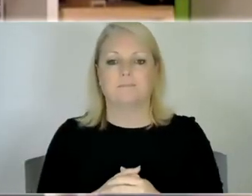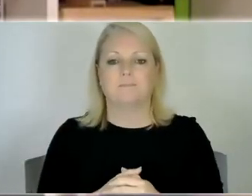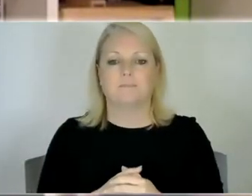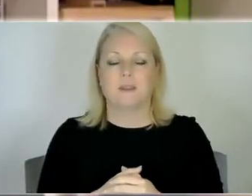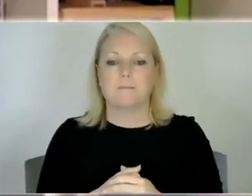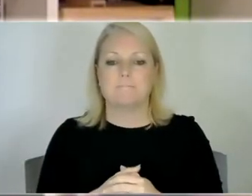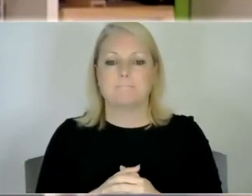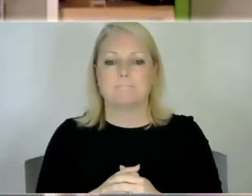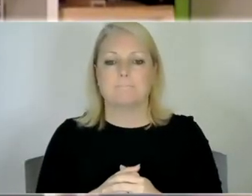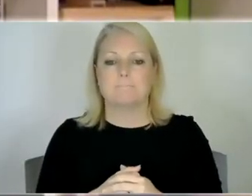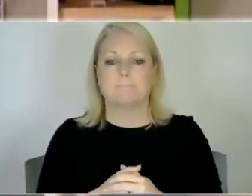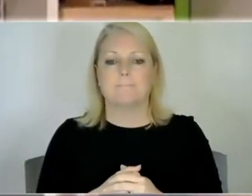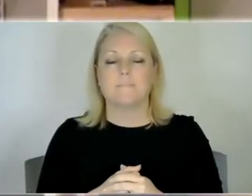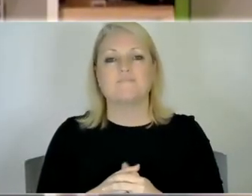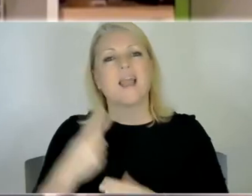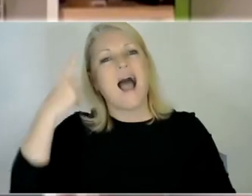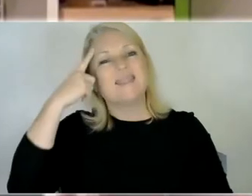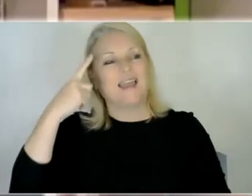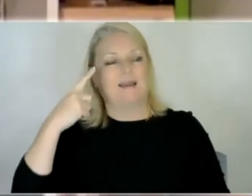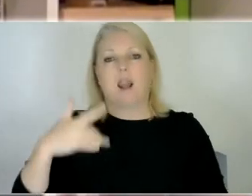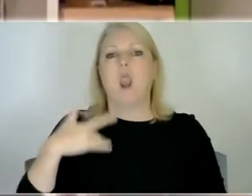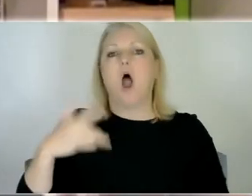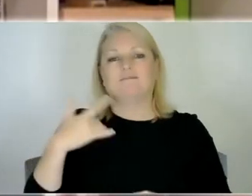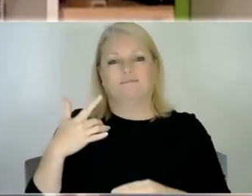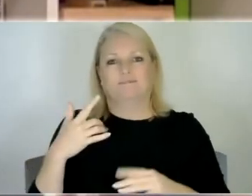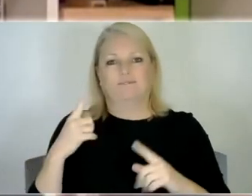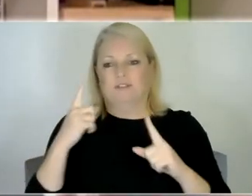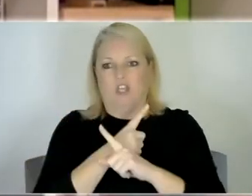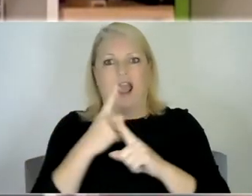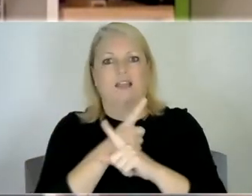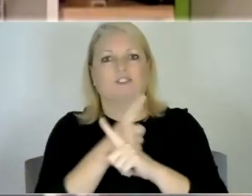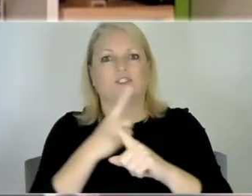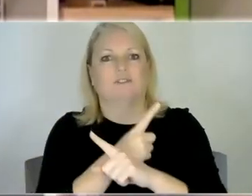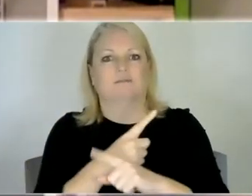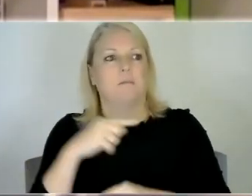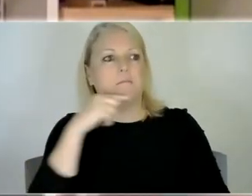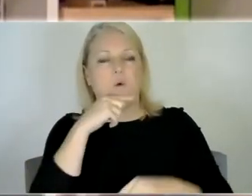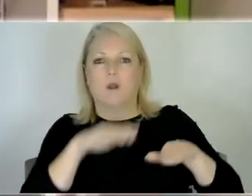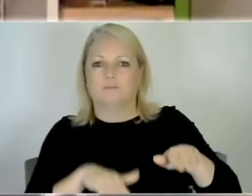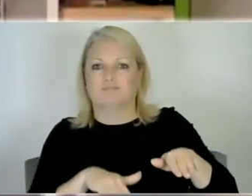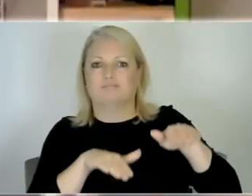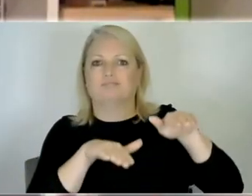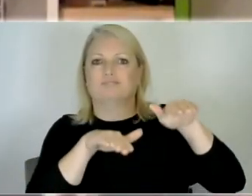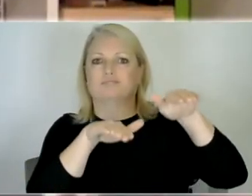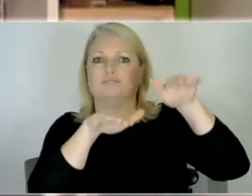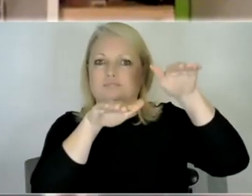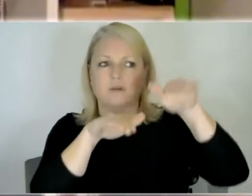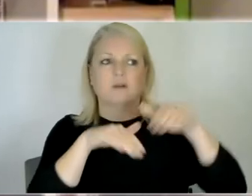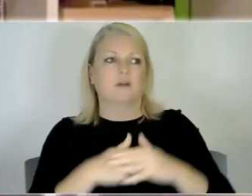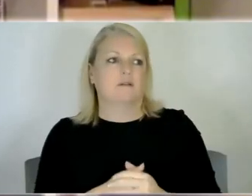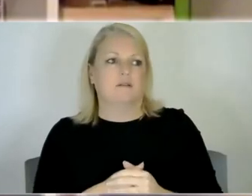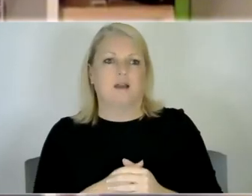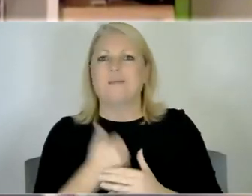even but I think because life changes so much uh as life changes for for every child as they